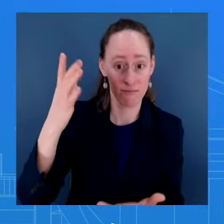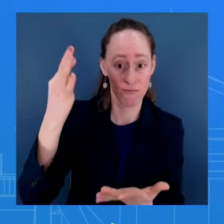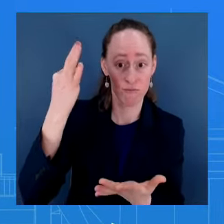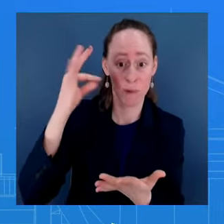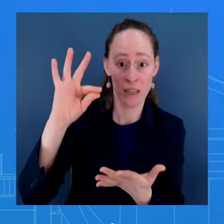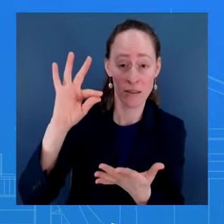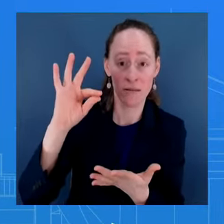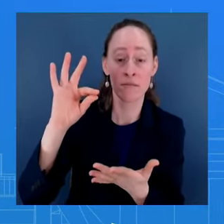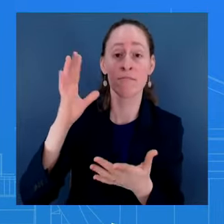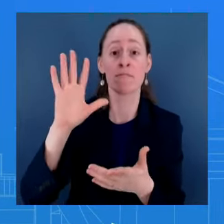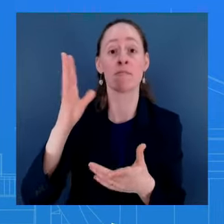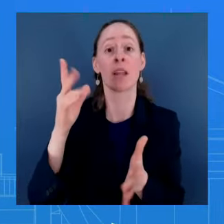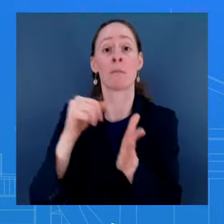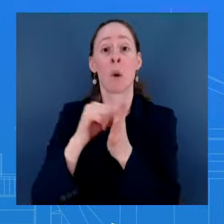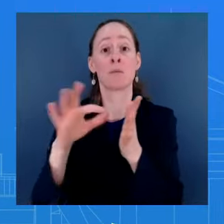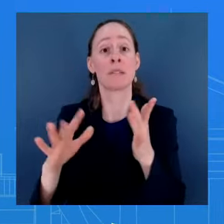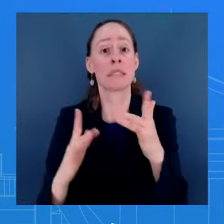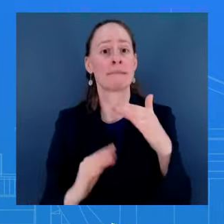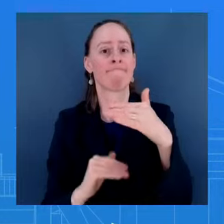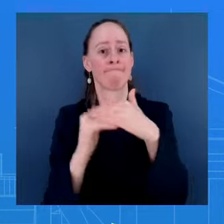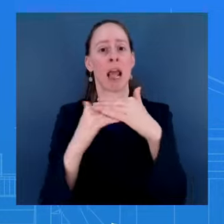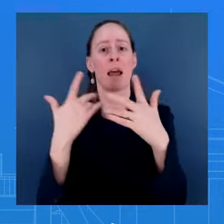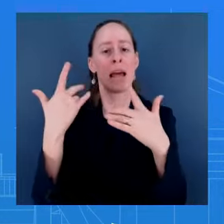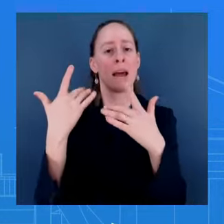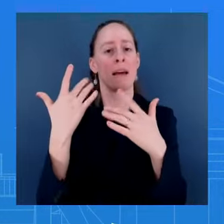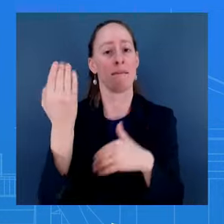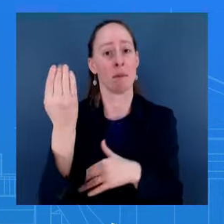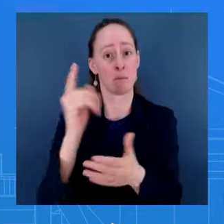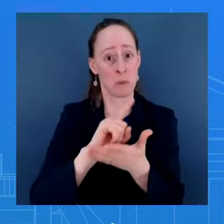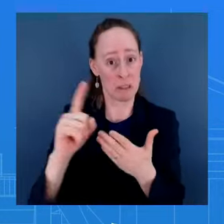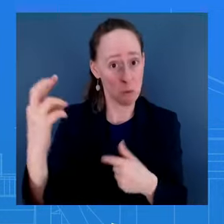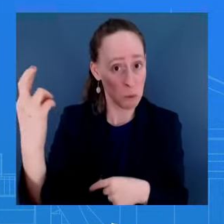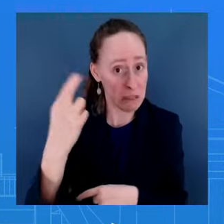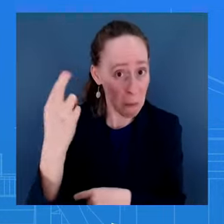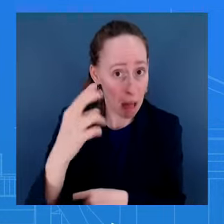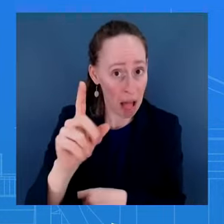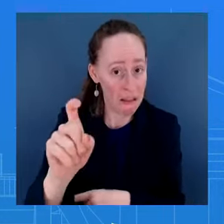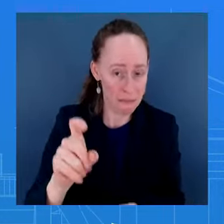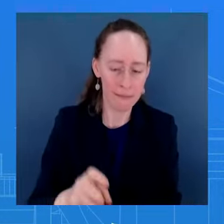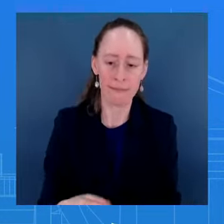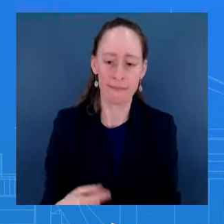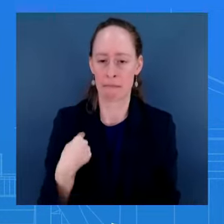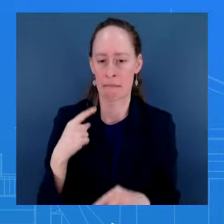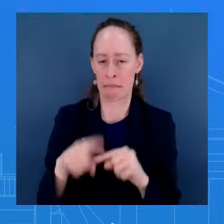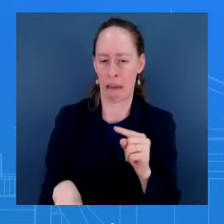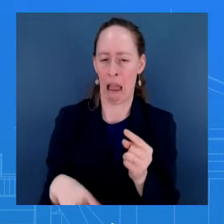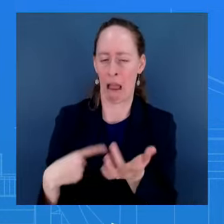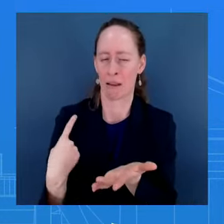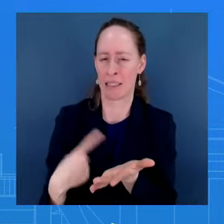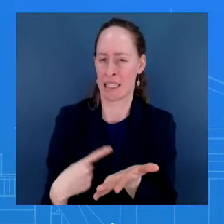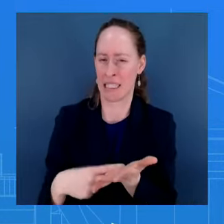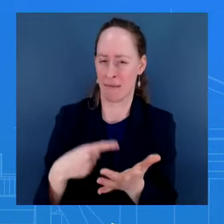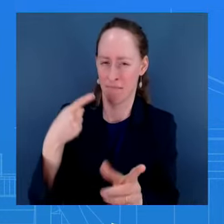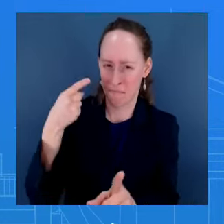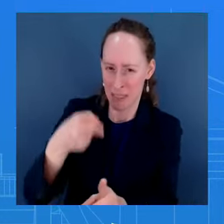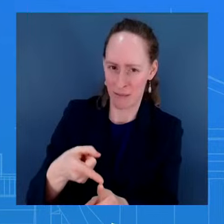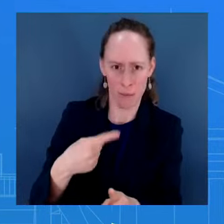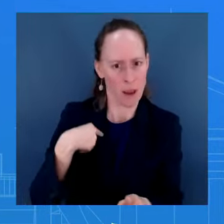bill. What I could say, it's always important to see other countries actually take steps to protecting